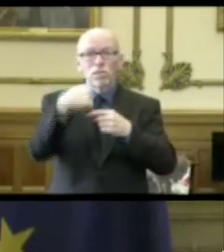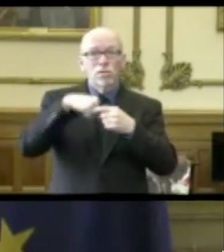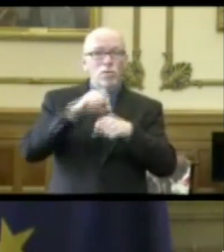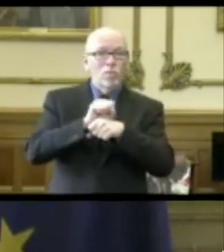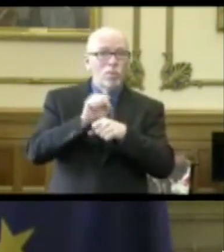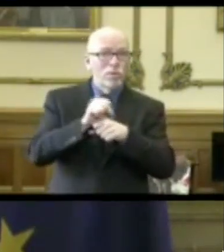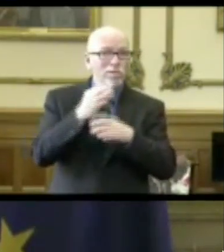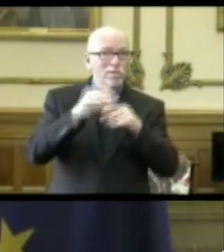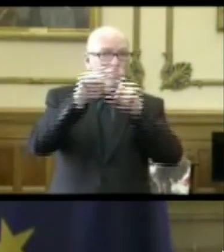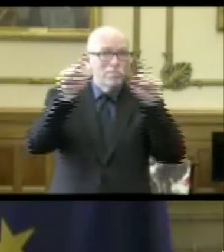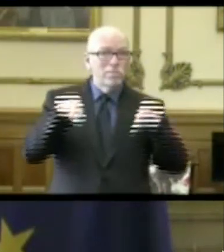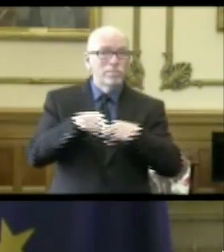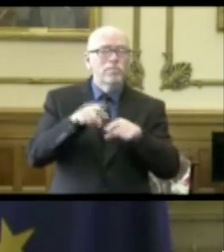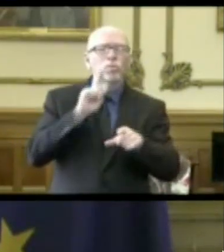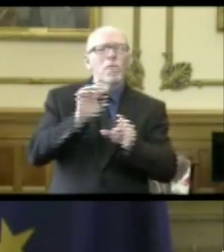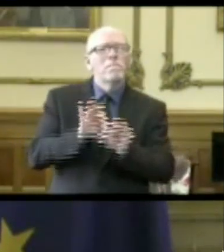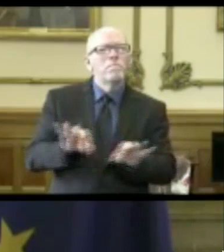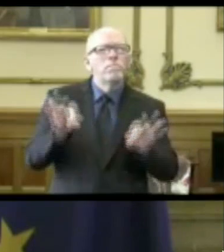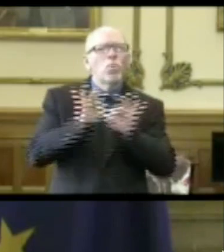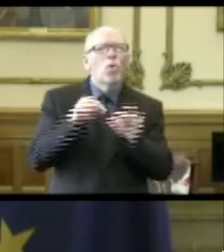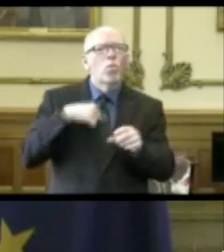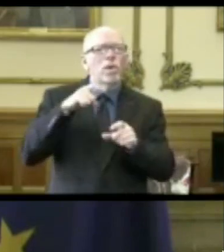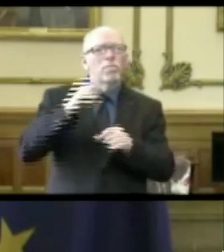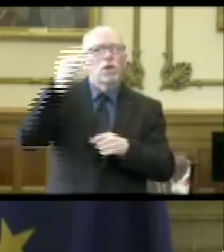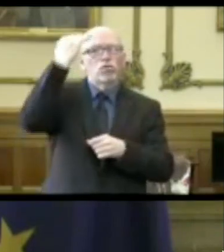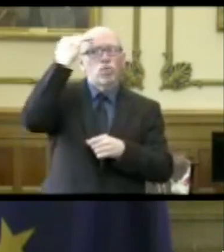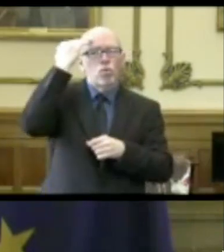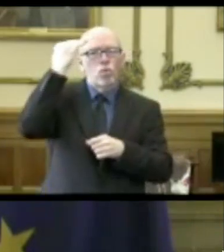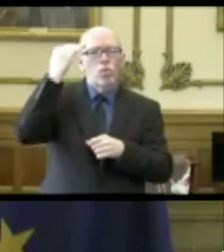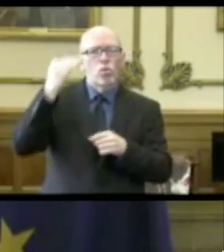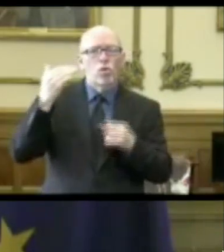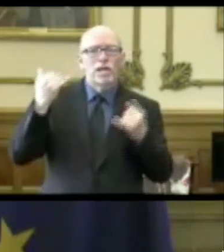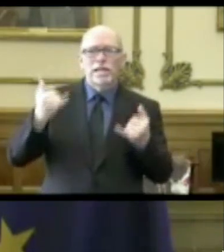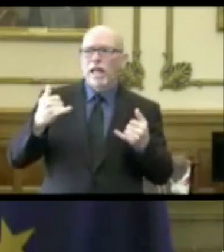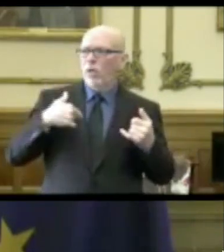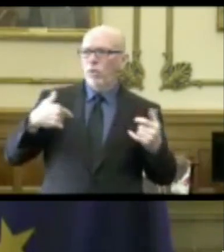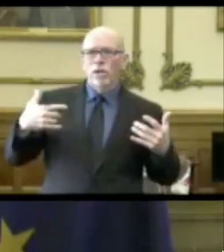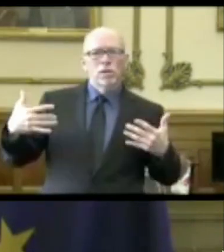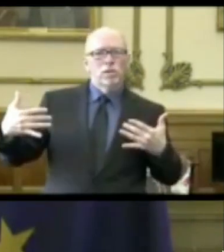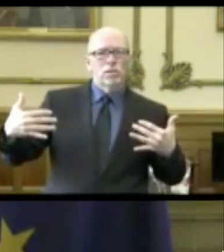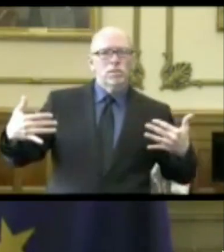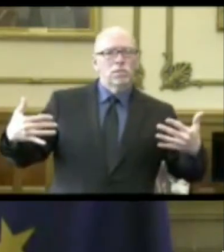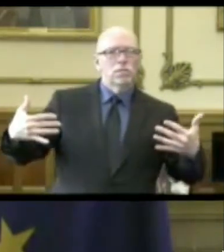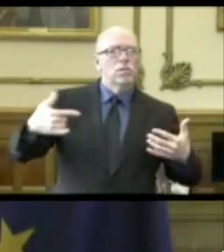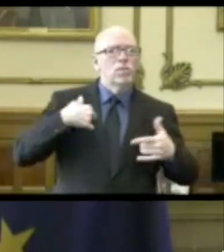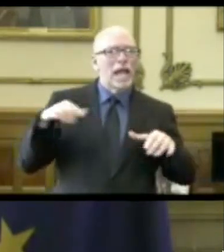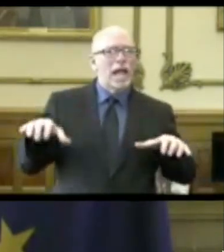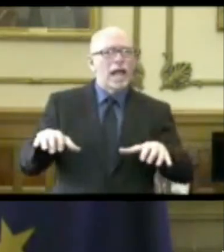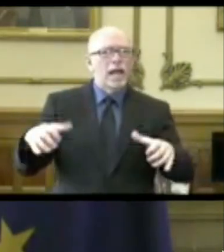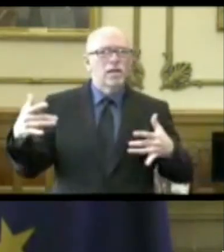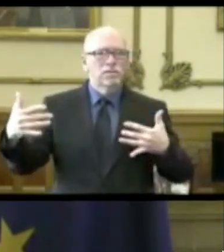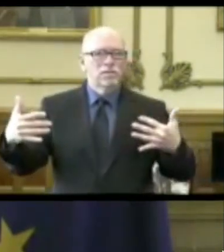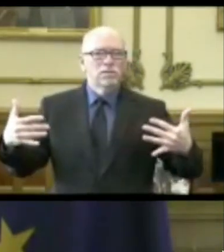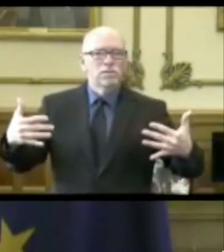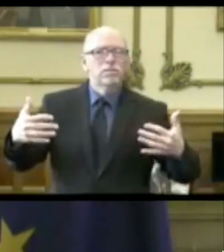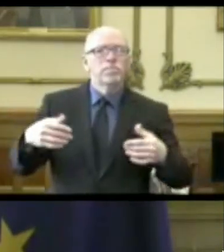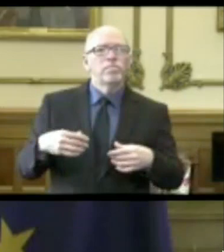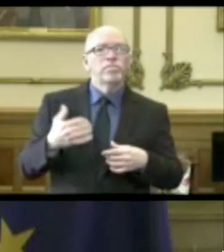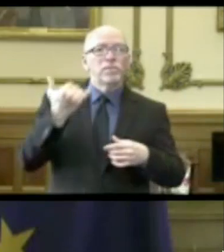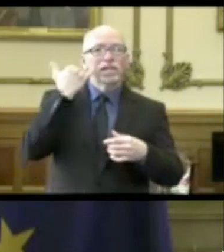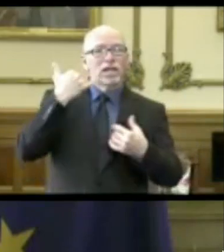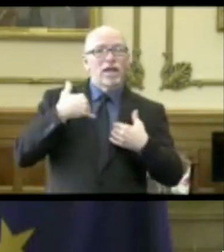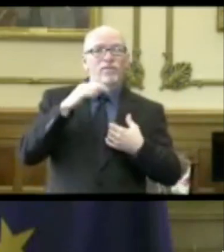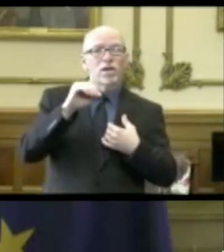it's very important that we know at what stage we're all thinking and acting. And so when you have